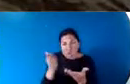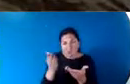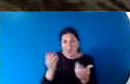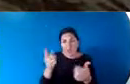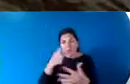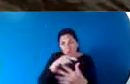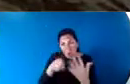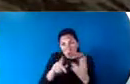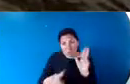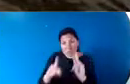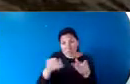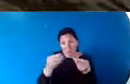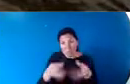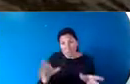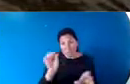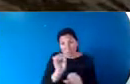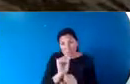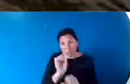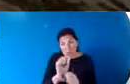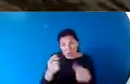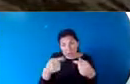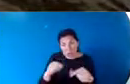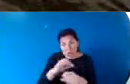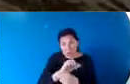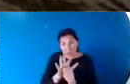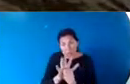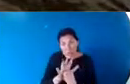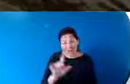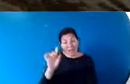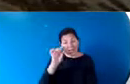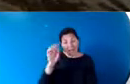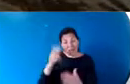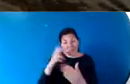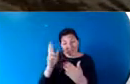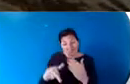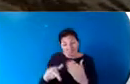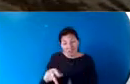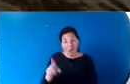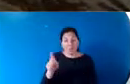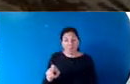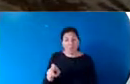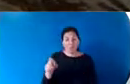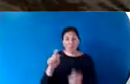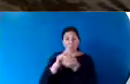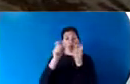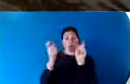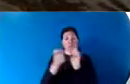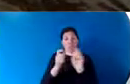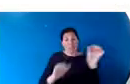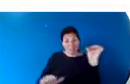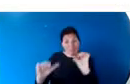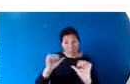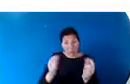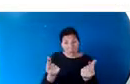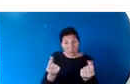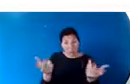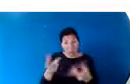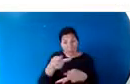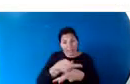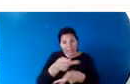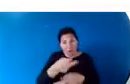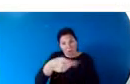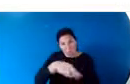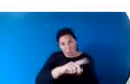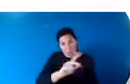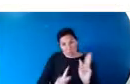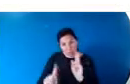people who actually lost jobs during COVID. And I think we should, as a result, transform our science to care for those people. When